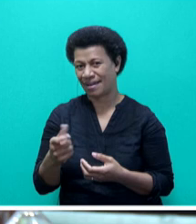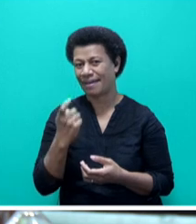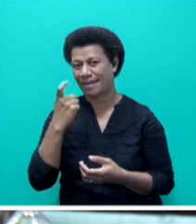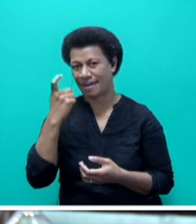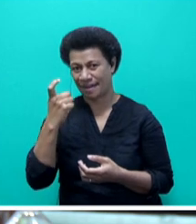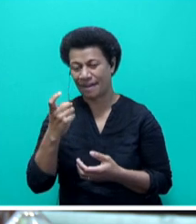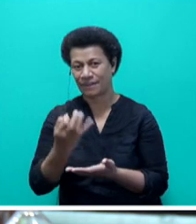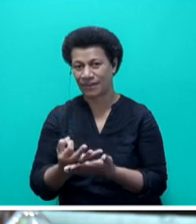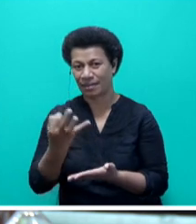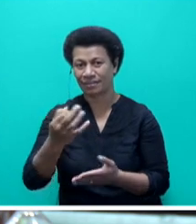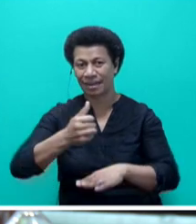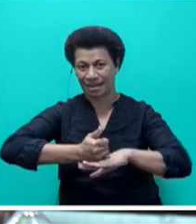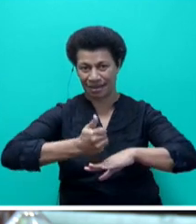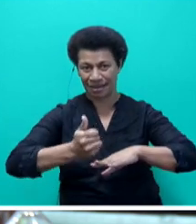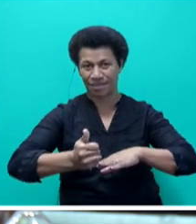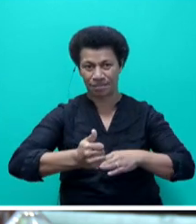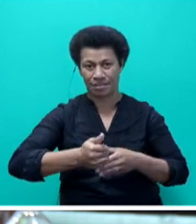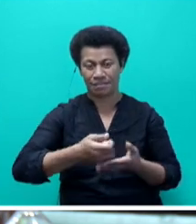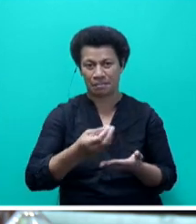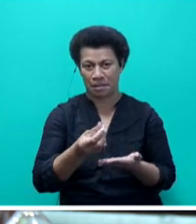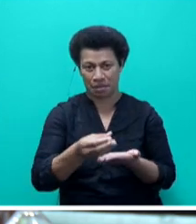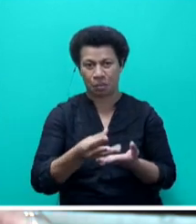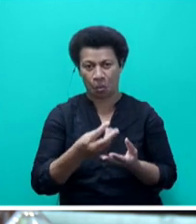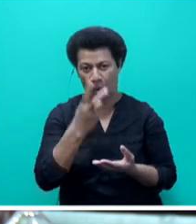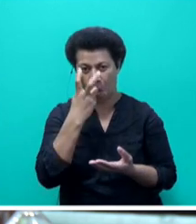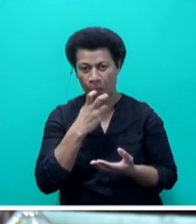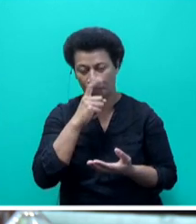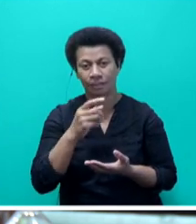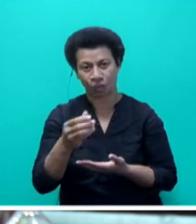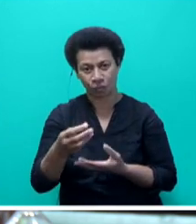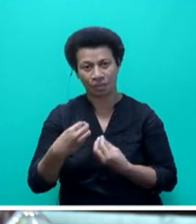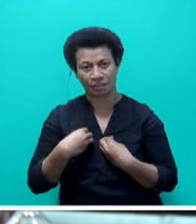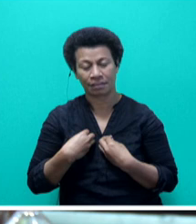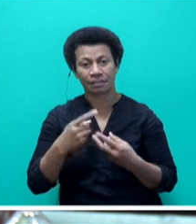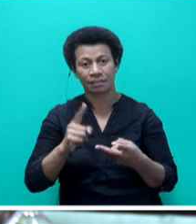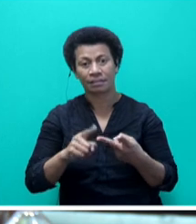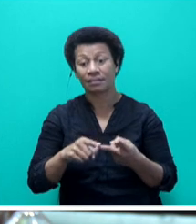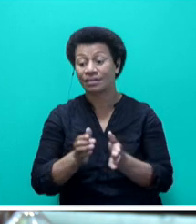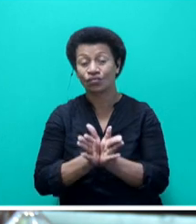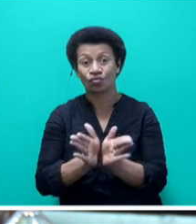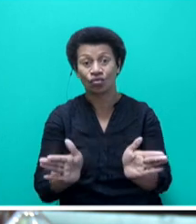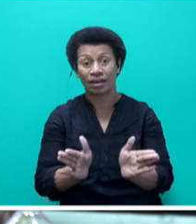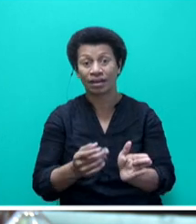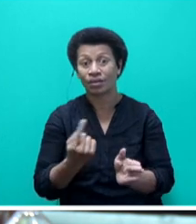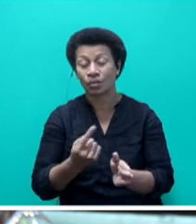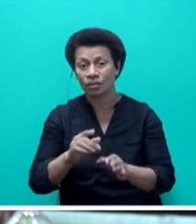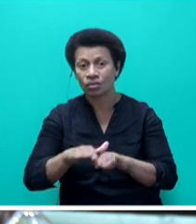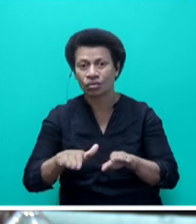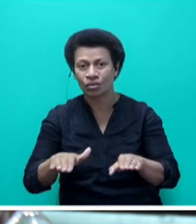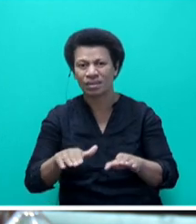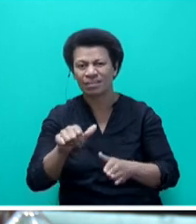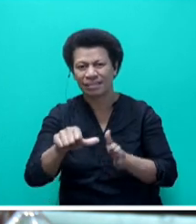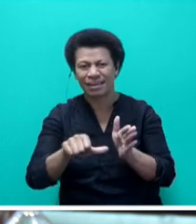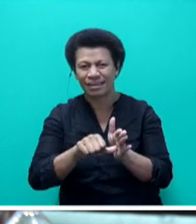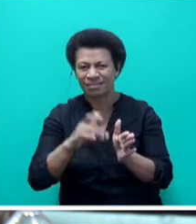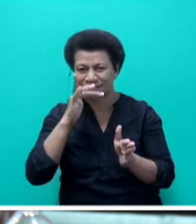government pensioners, and, of course, general children that are, you know, also below the age of school